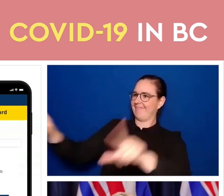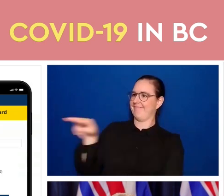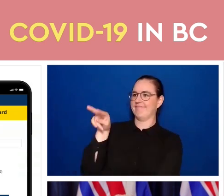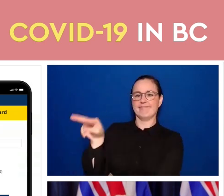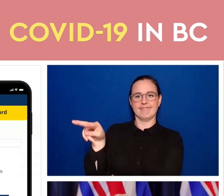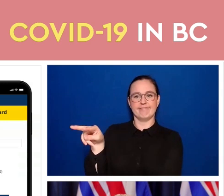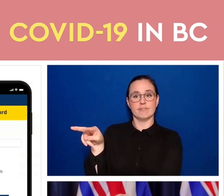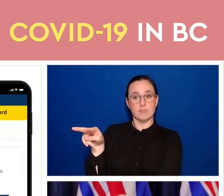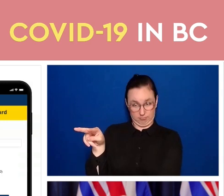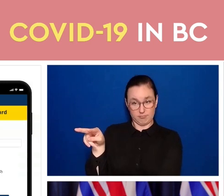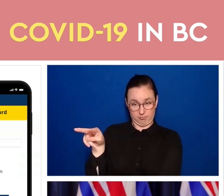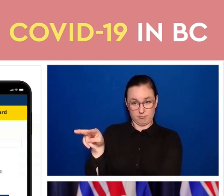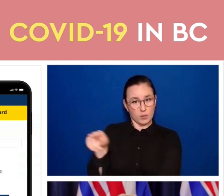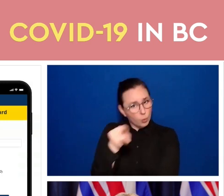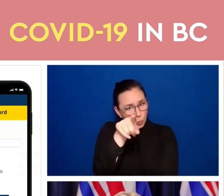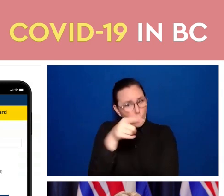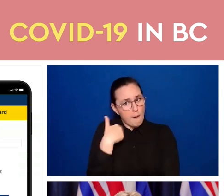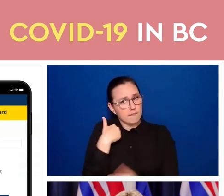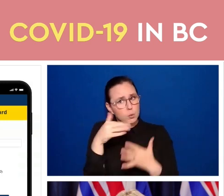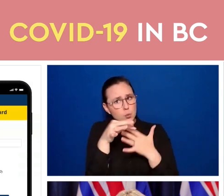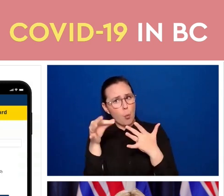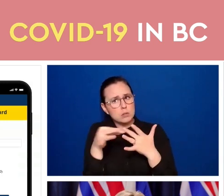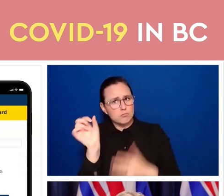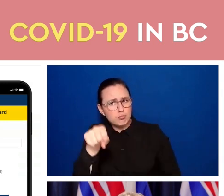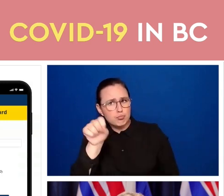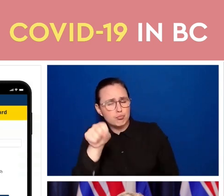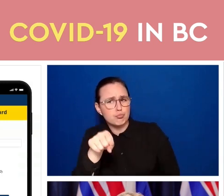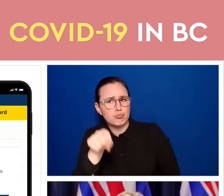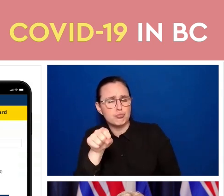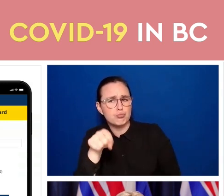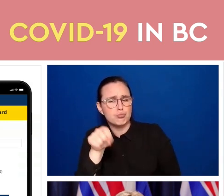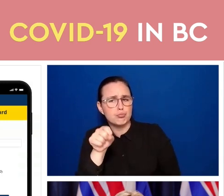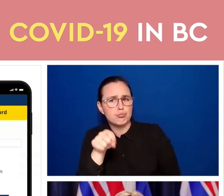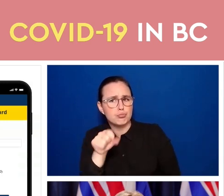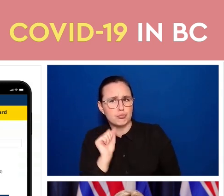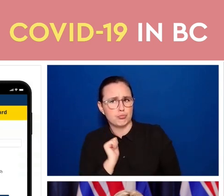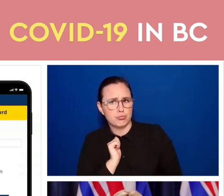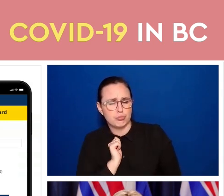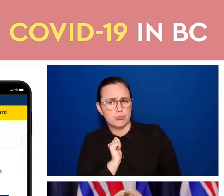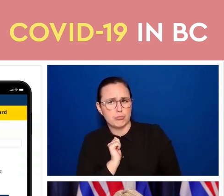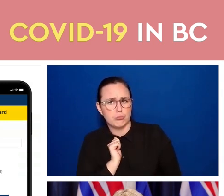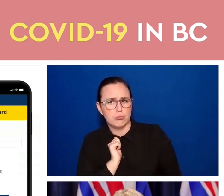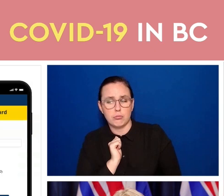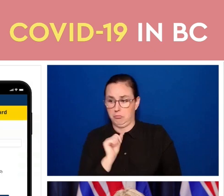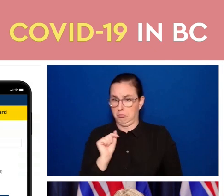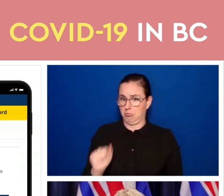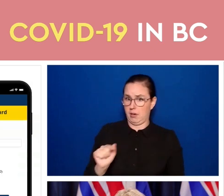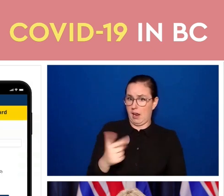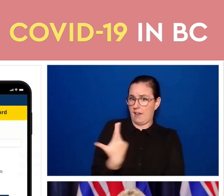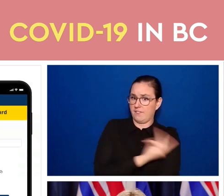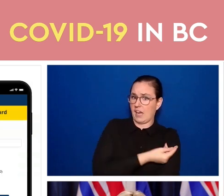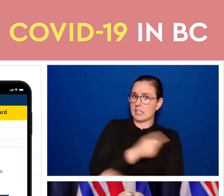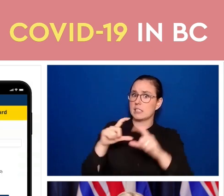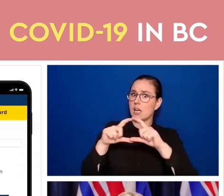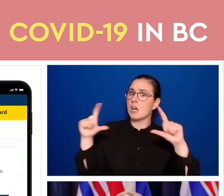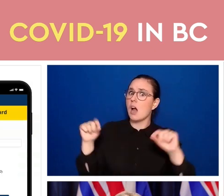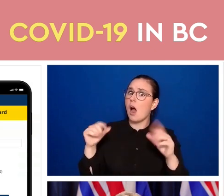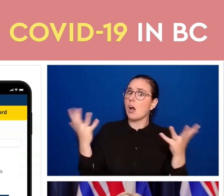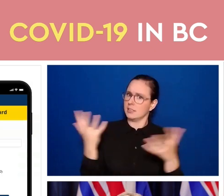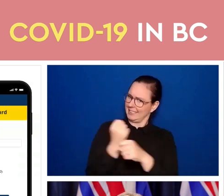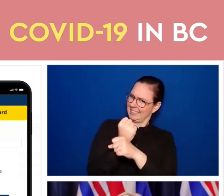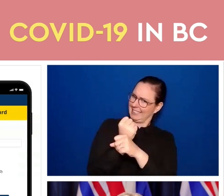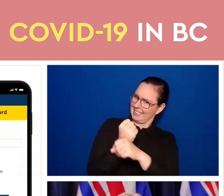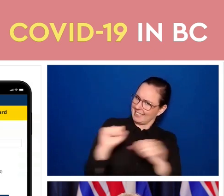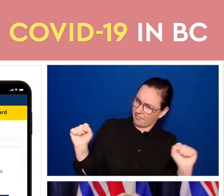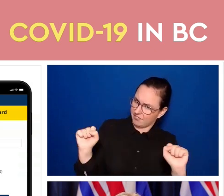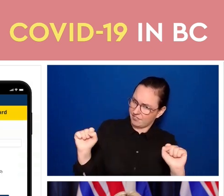a card that will allow people to conveniently and securely show their proof of vaccination using either a digital, which you